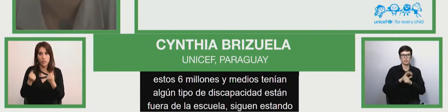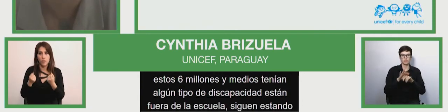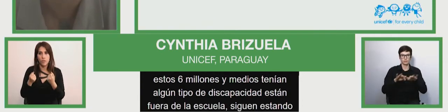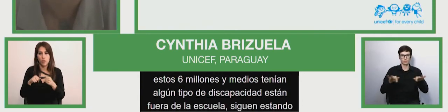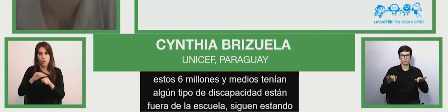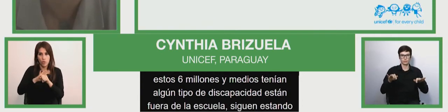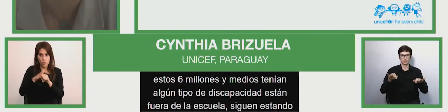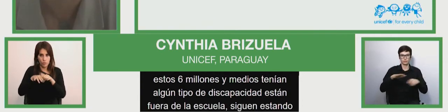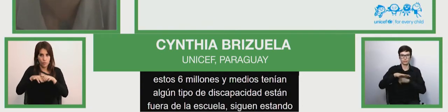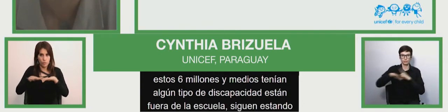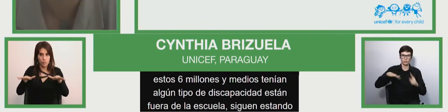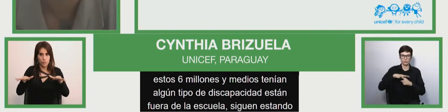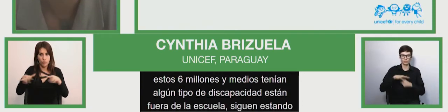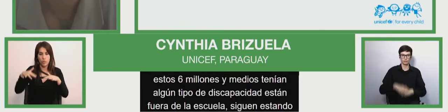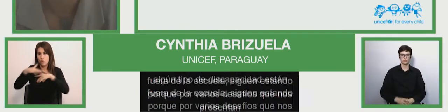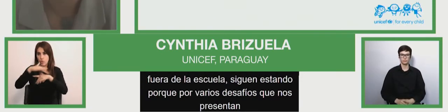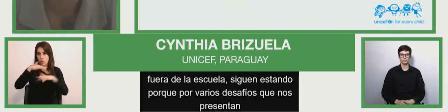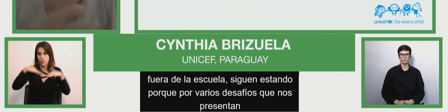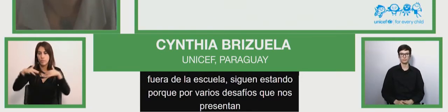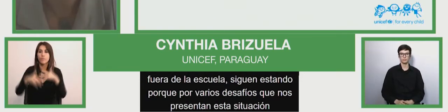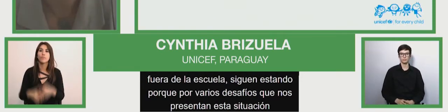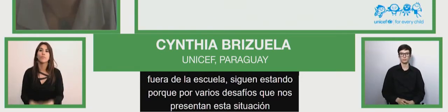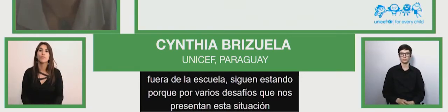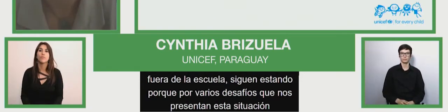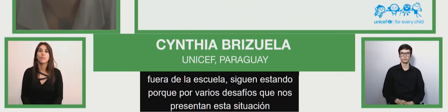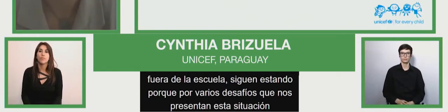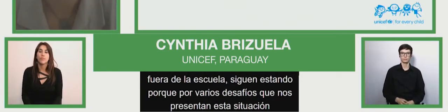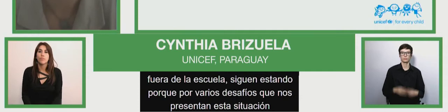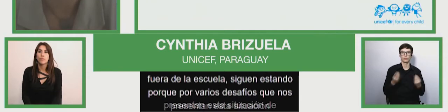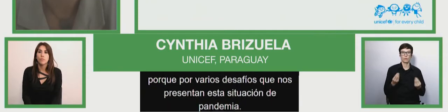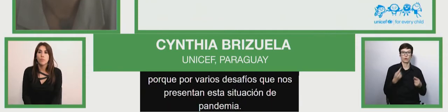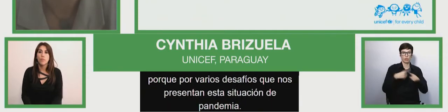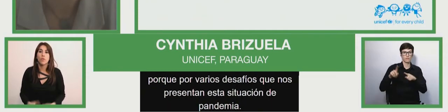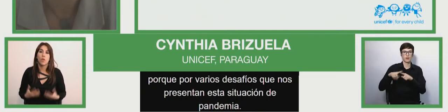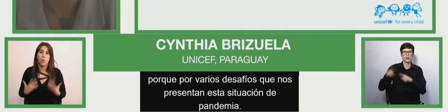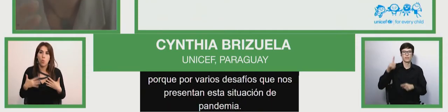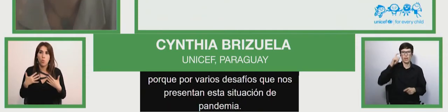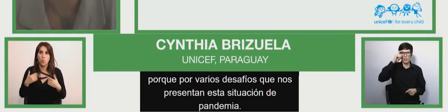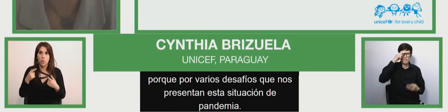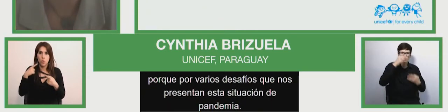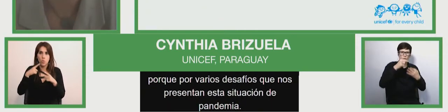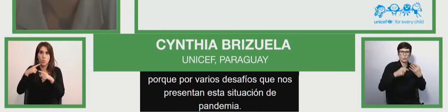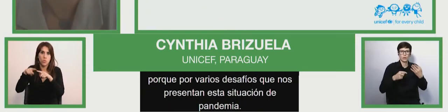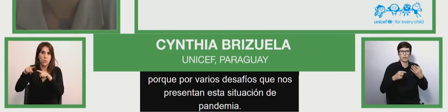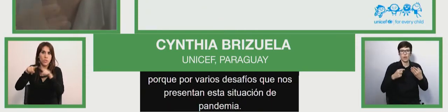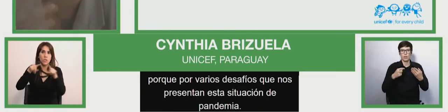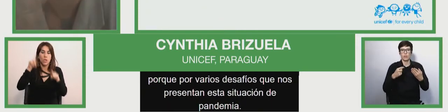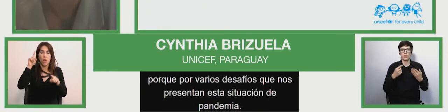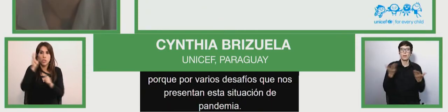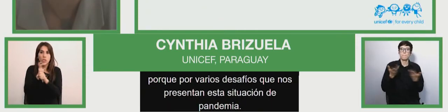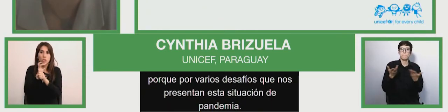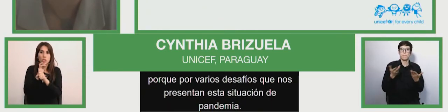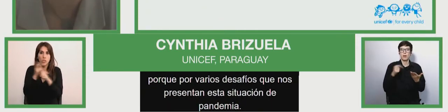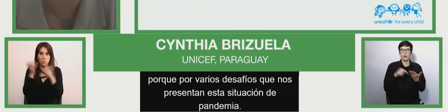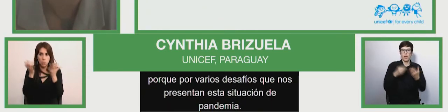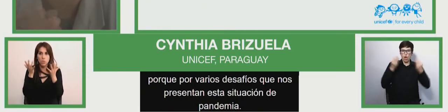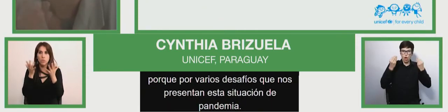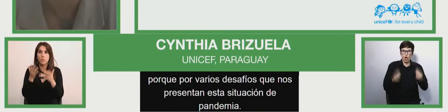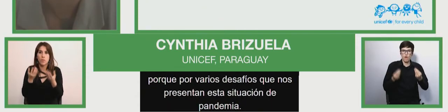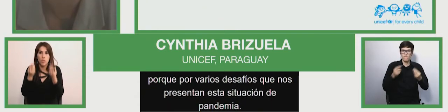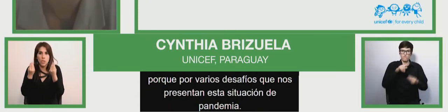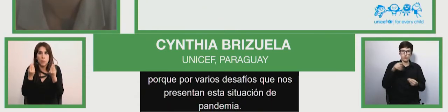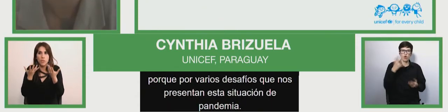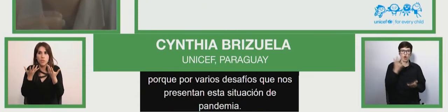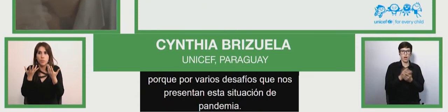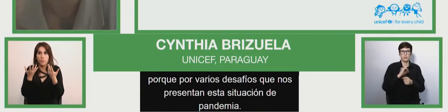pandemic well the difficulties i'm not going to stop in that the difficulties here obvious difficulties that pandemic has